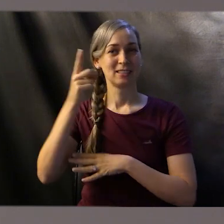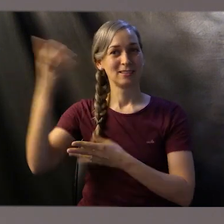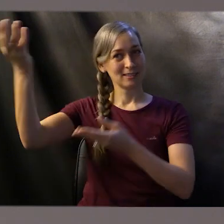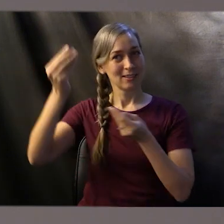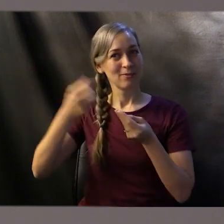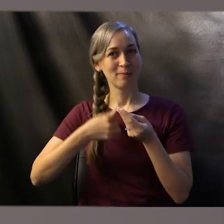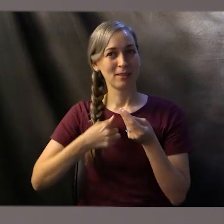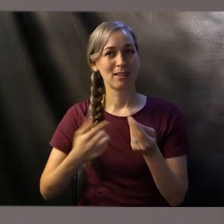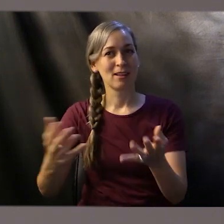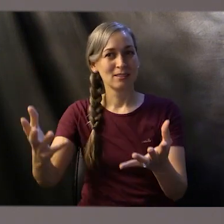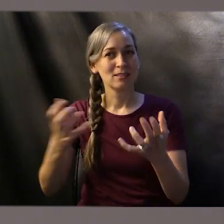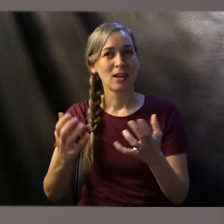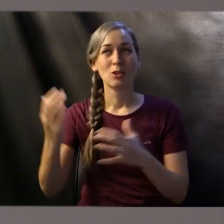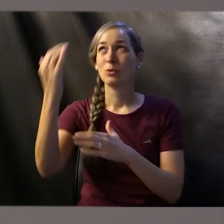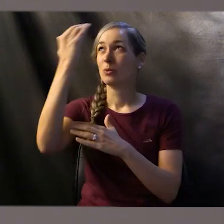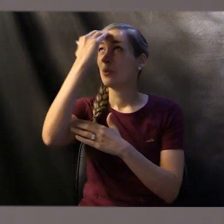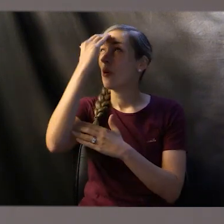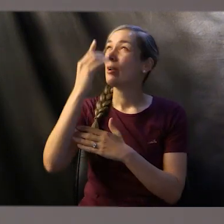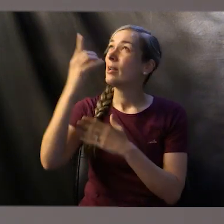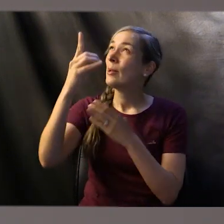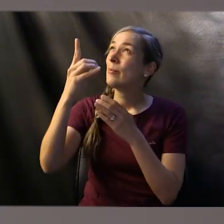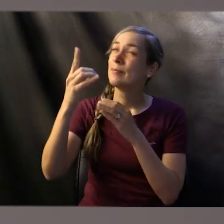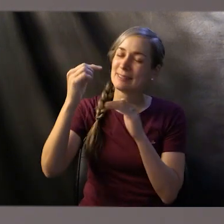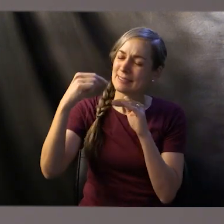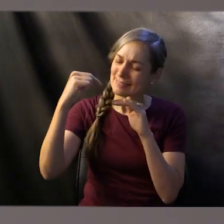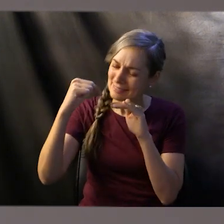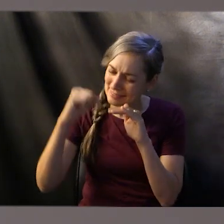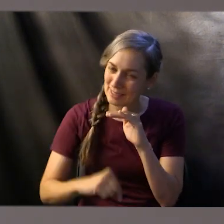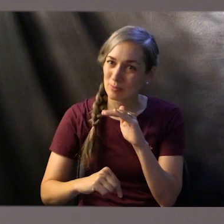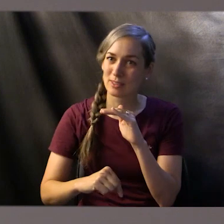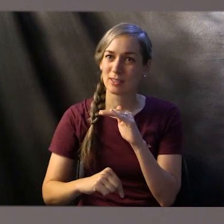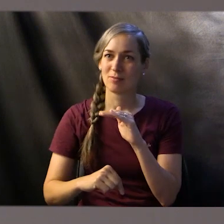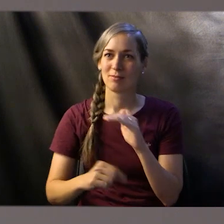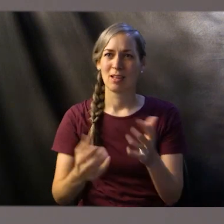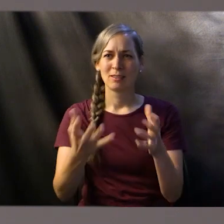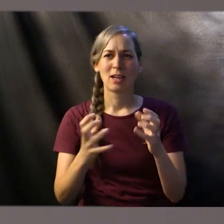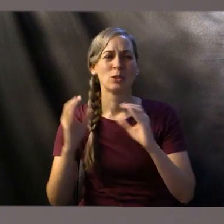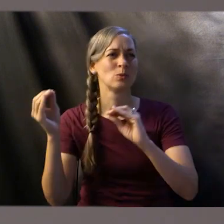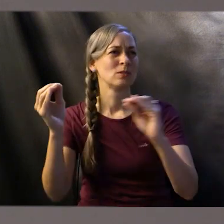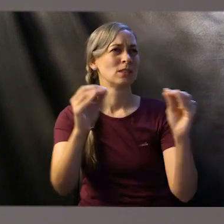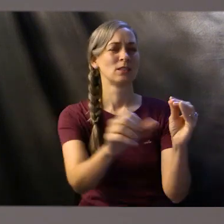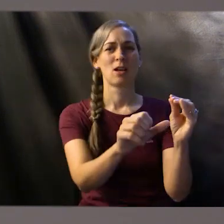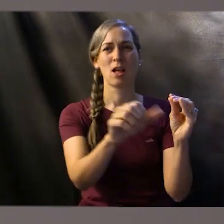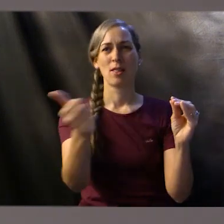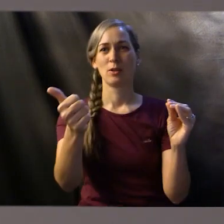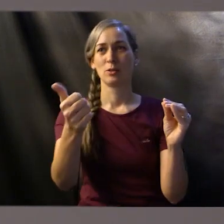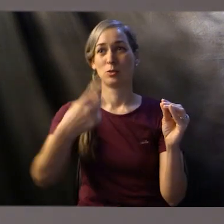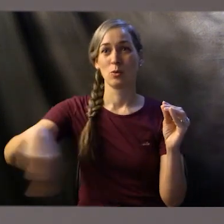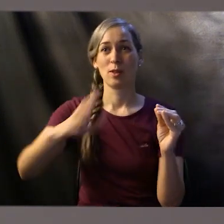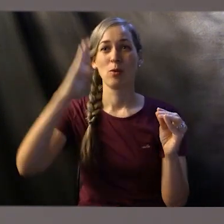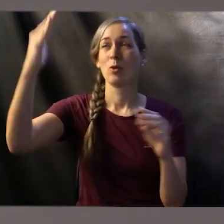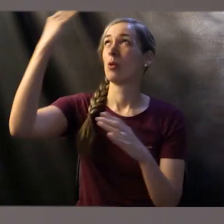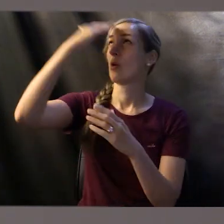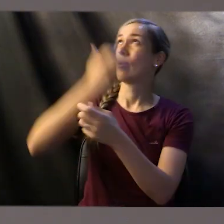him a desire to know him deeply, to teach others that they may know and love him as well.